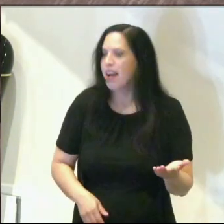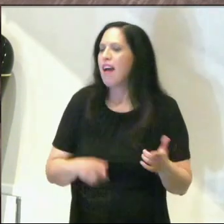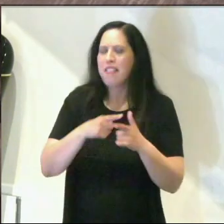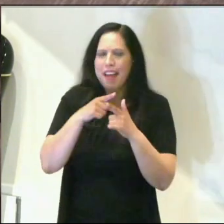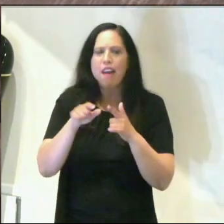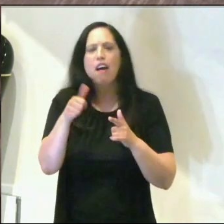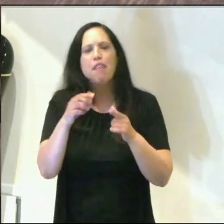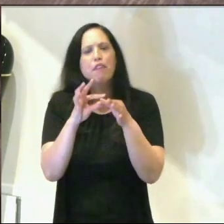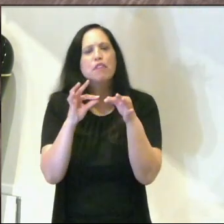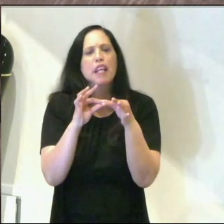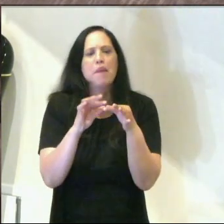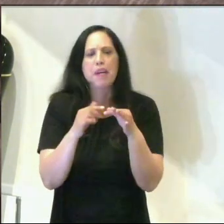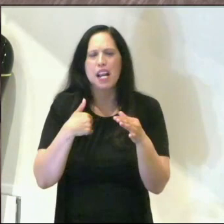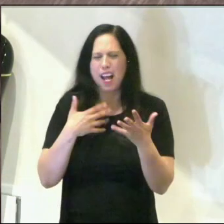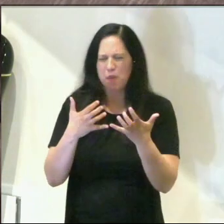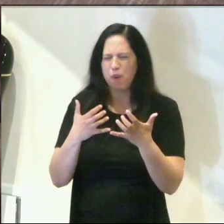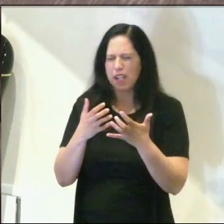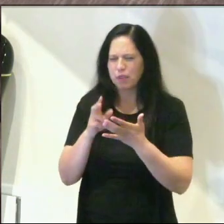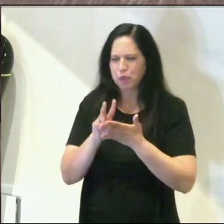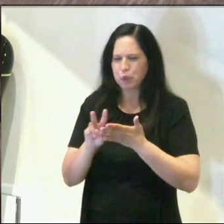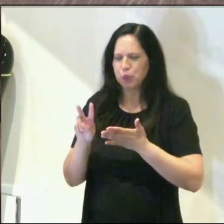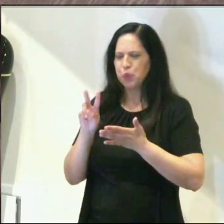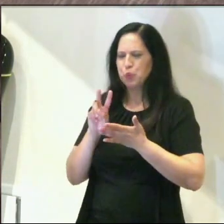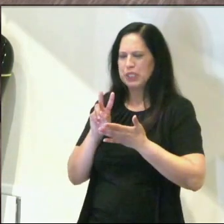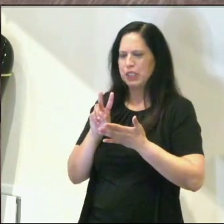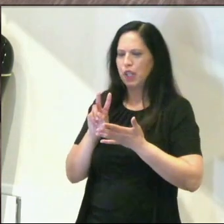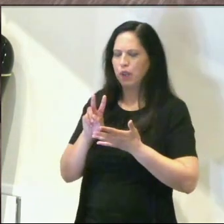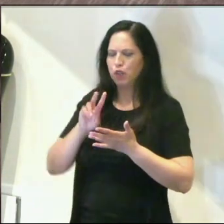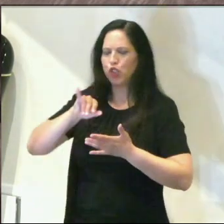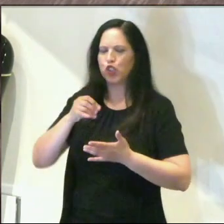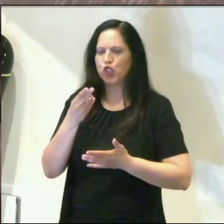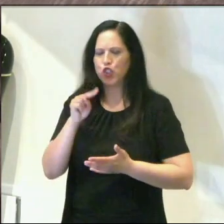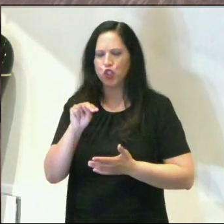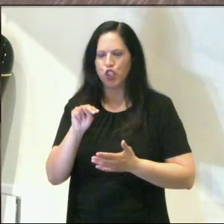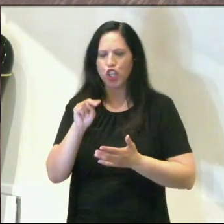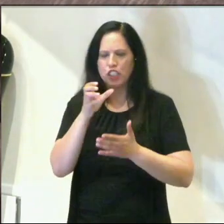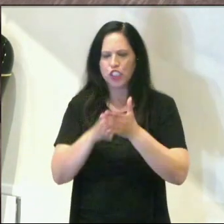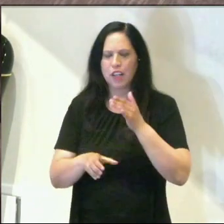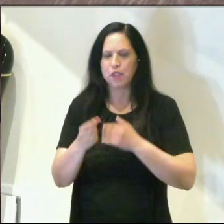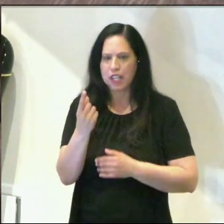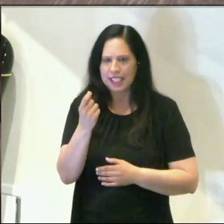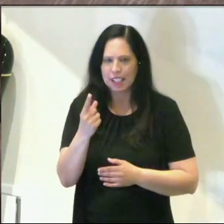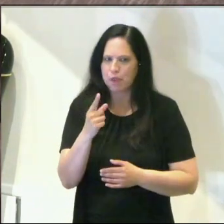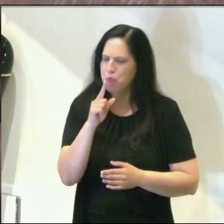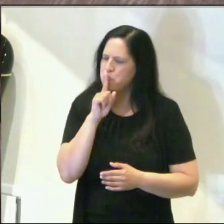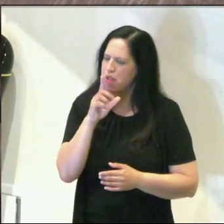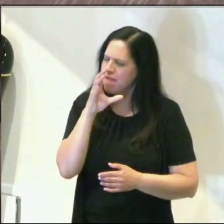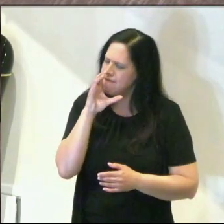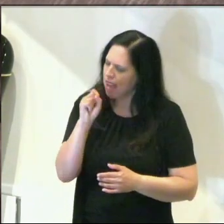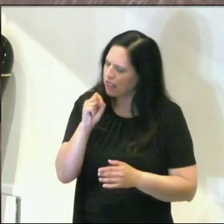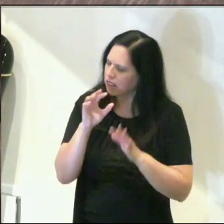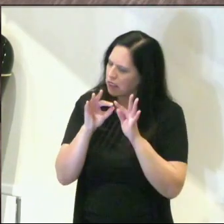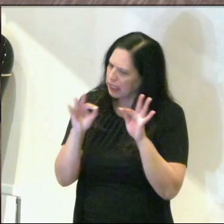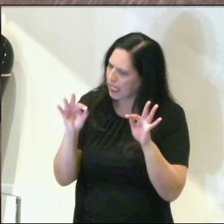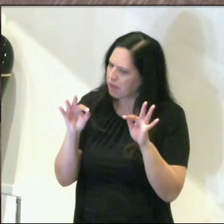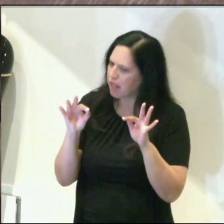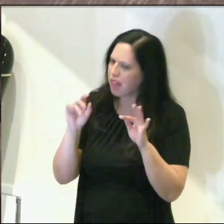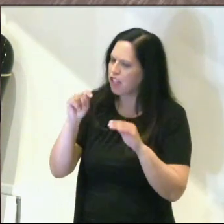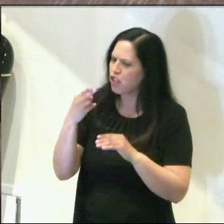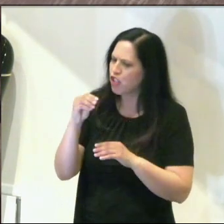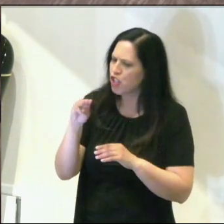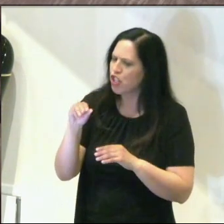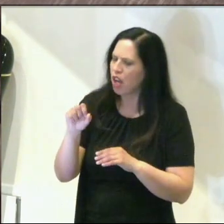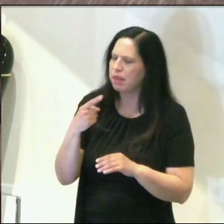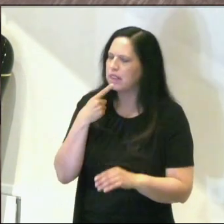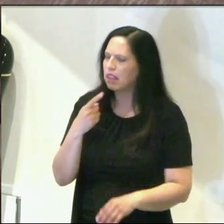statement. I want to go back a couple weeks to John chapter 11. Because there was a fascinating statement that Thomas makes in John chapter 11.